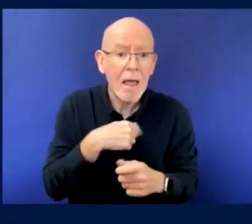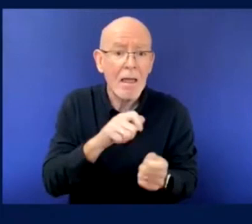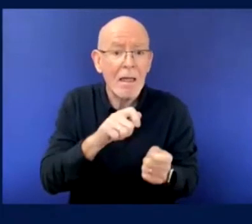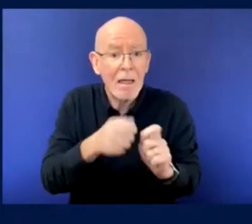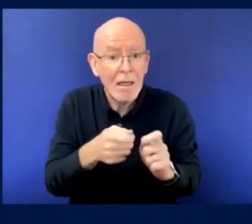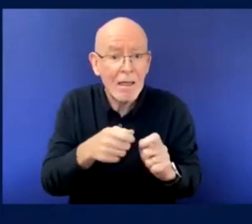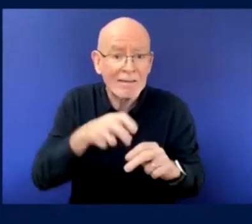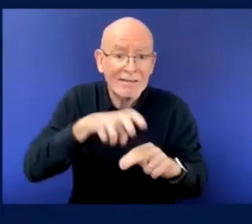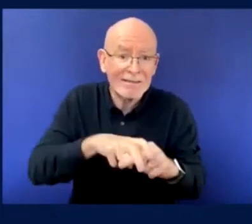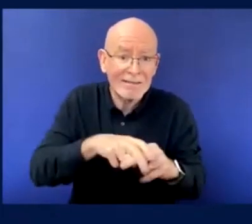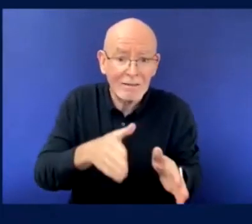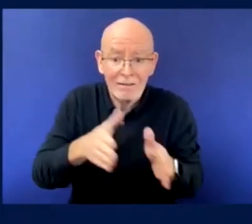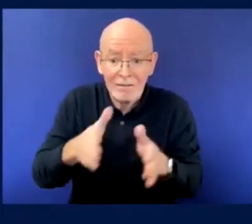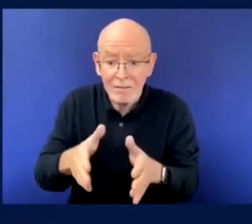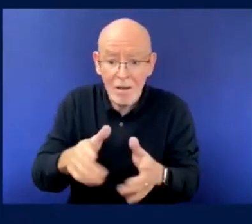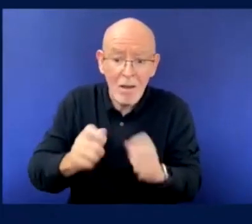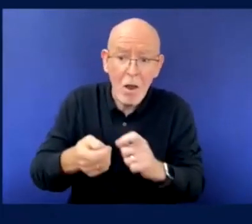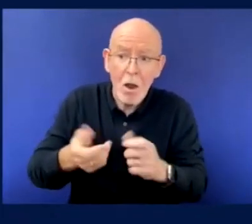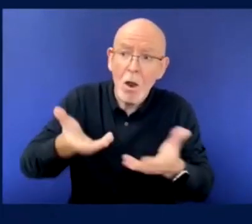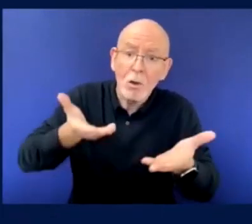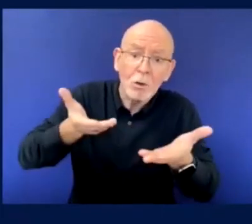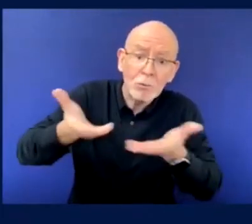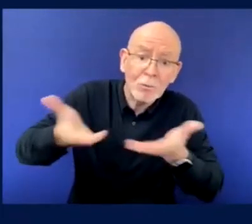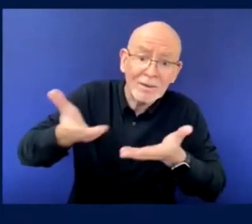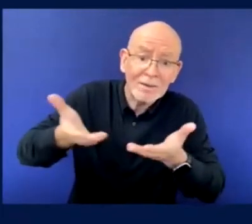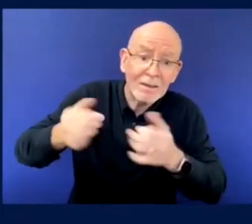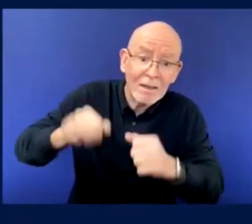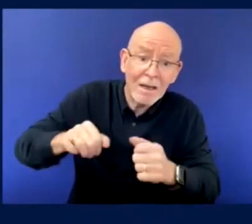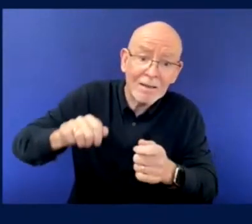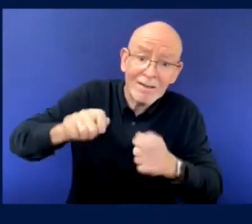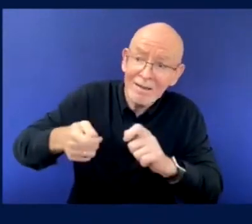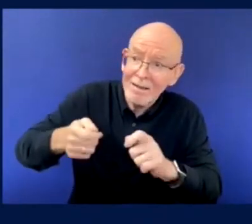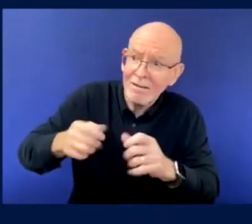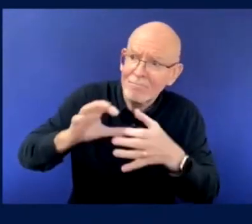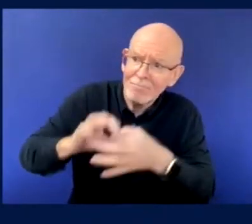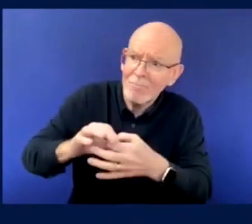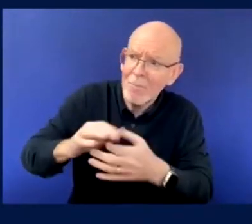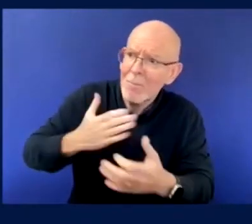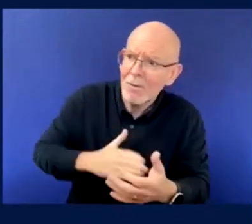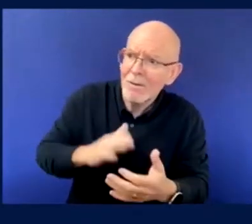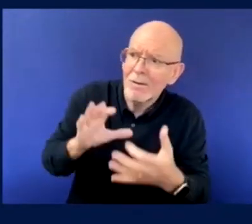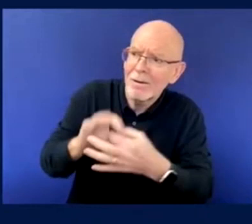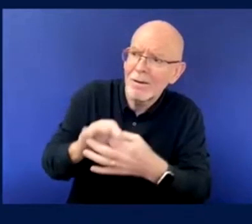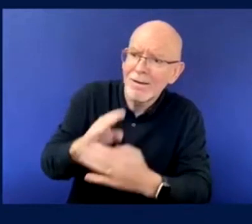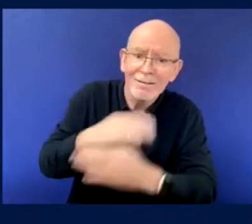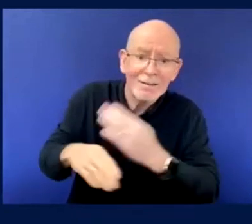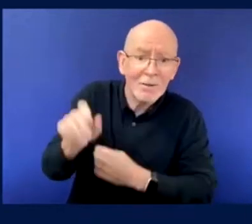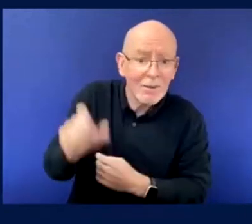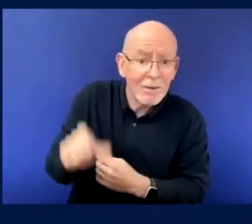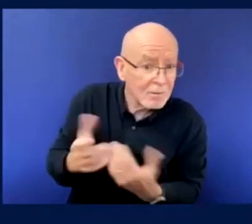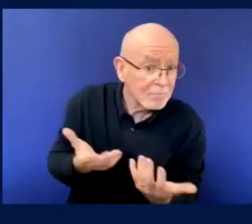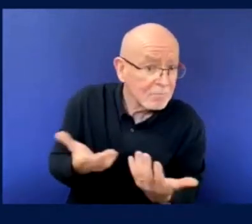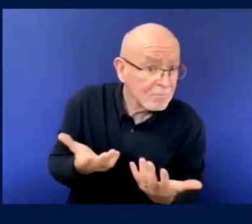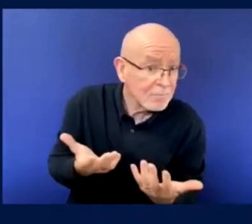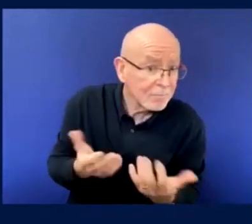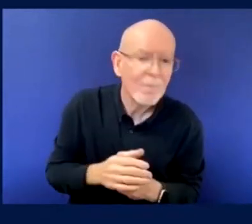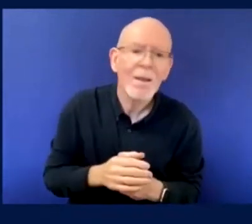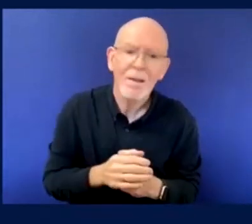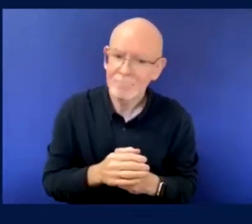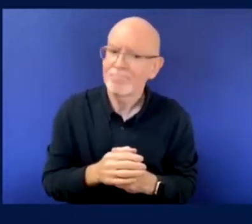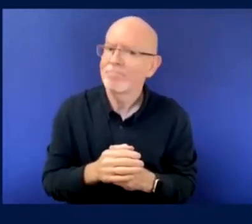Um, yeah, I would just like to reiterate the points that, uh, Ted, Elena, and Nicholas just made there. Um,